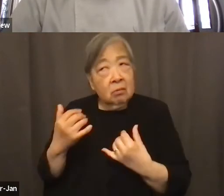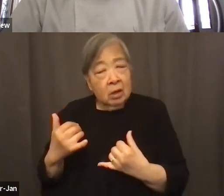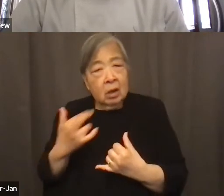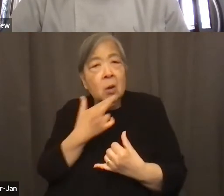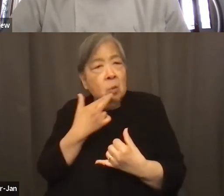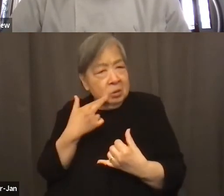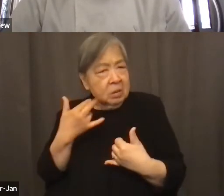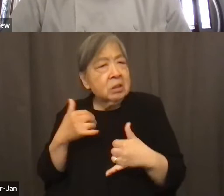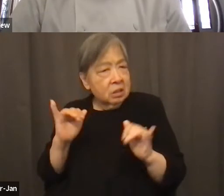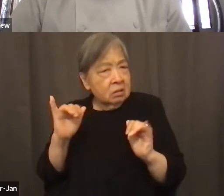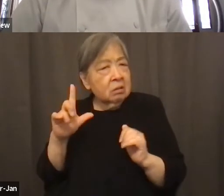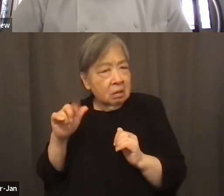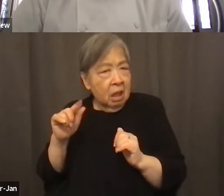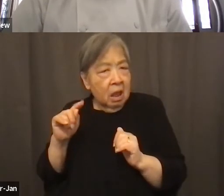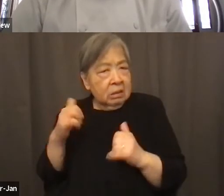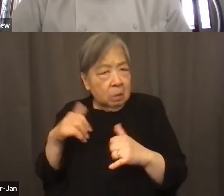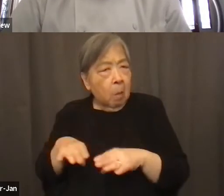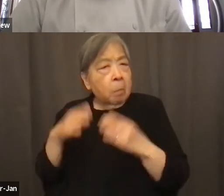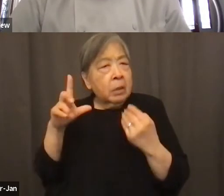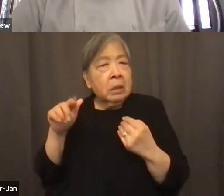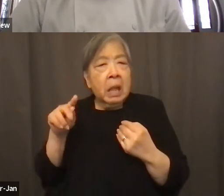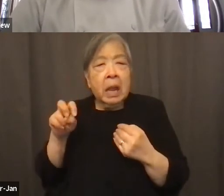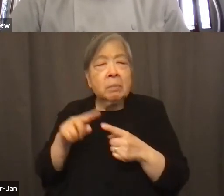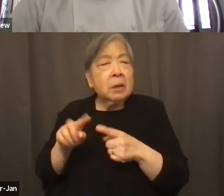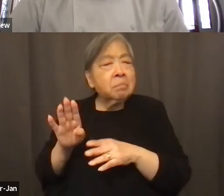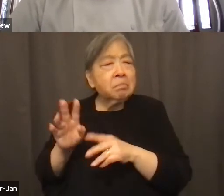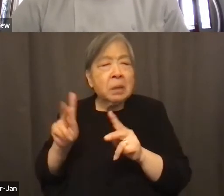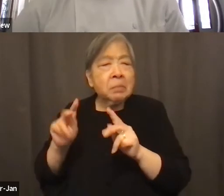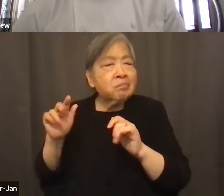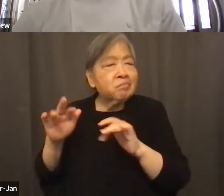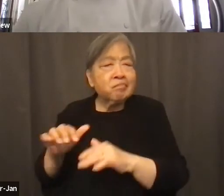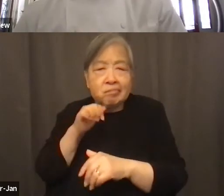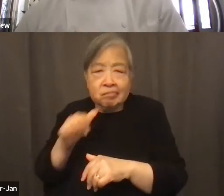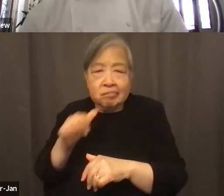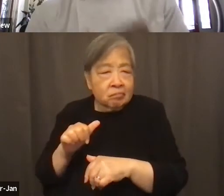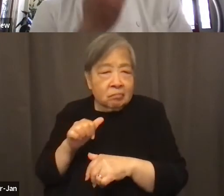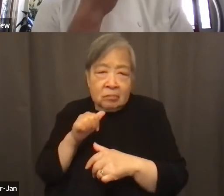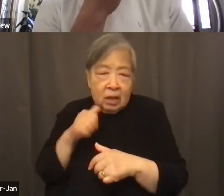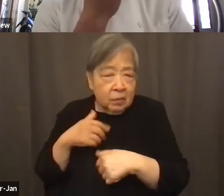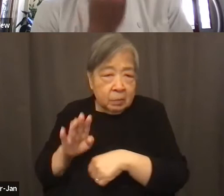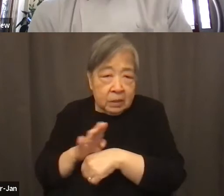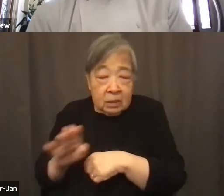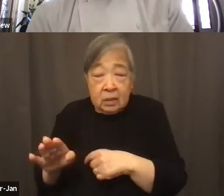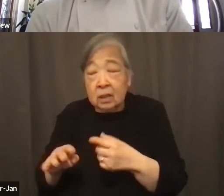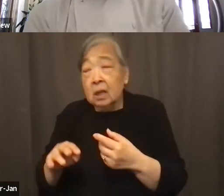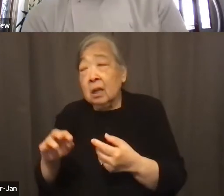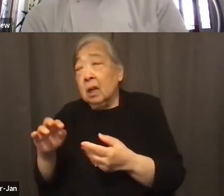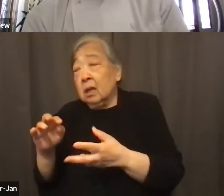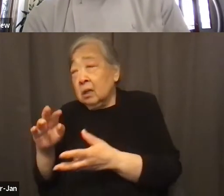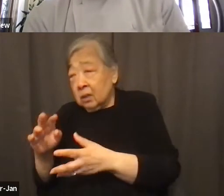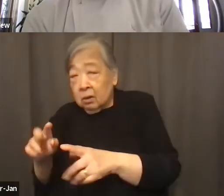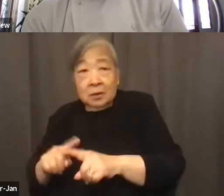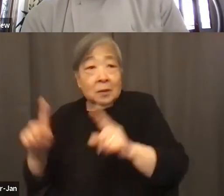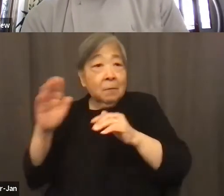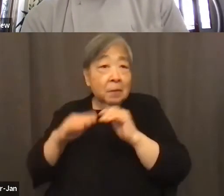but the business is not there. And San Francisco and Manhattan's Chinatown, unlike Chinatown's all around the country, unlike